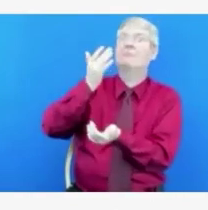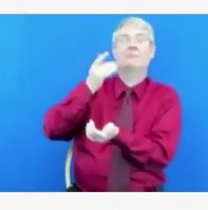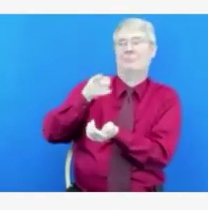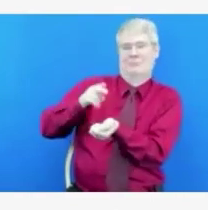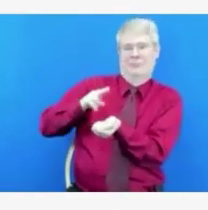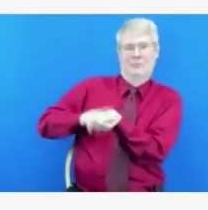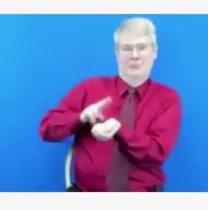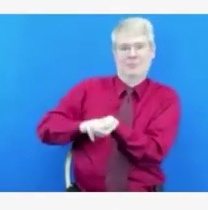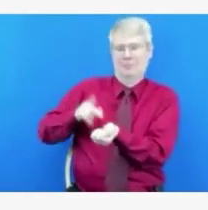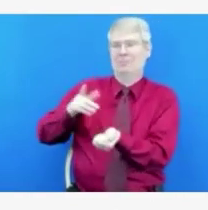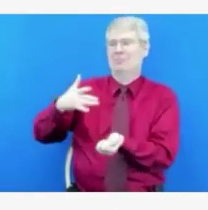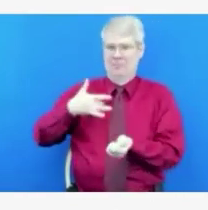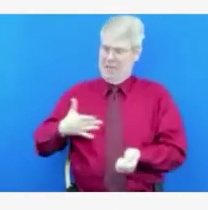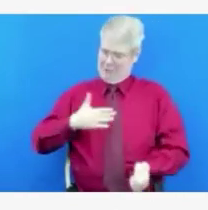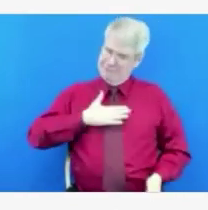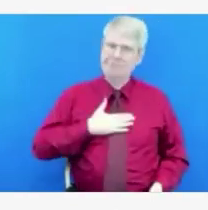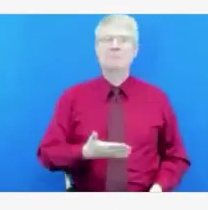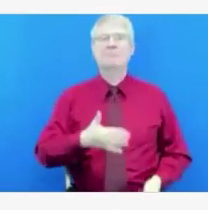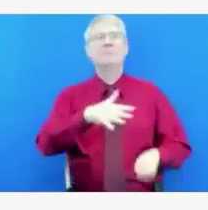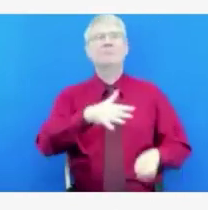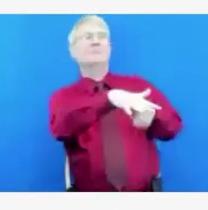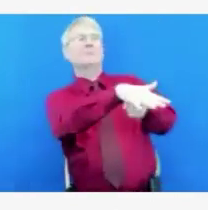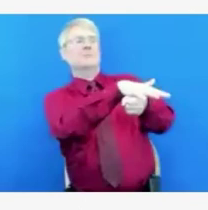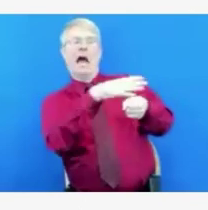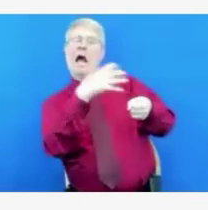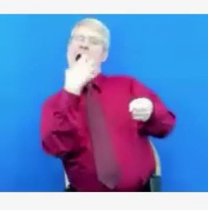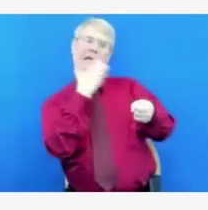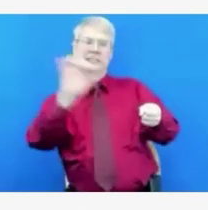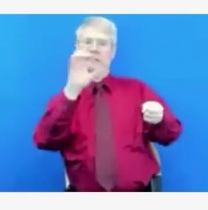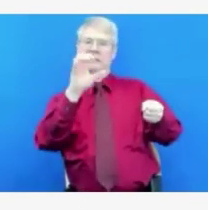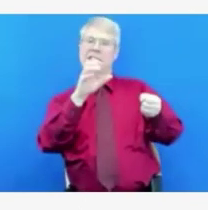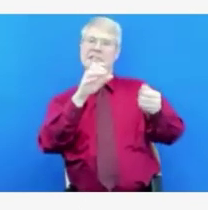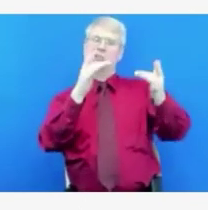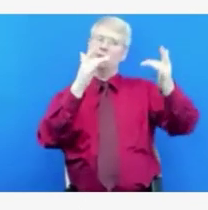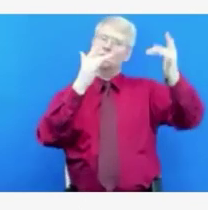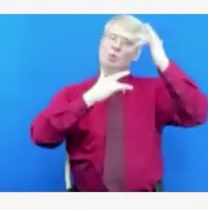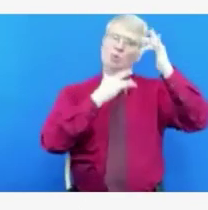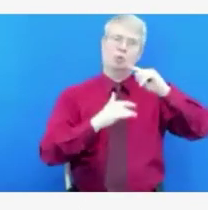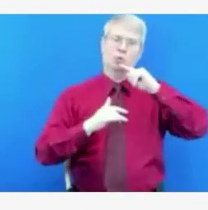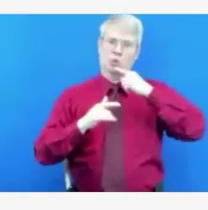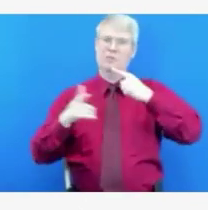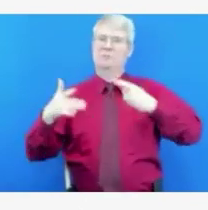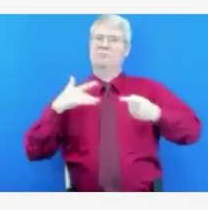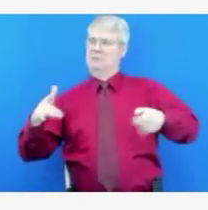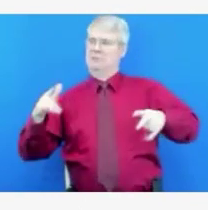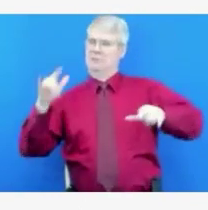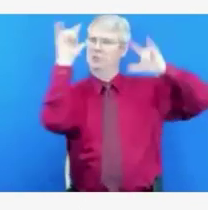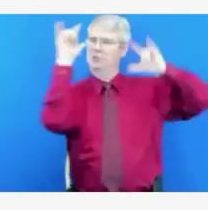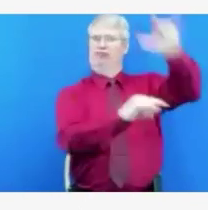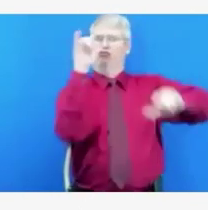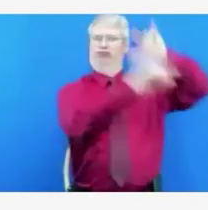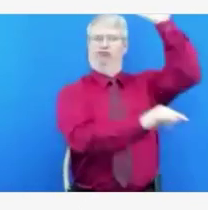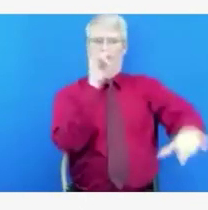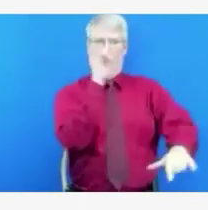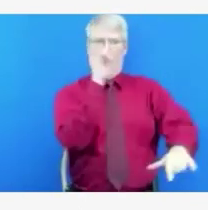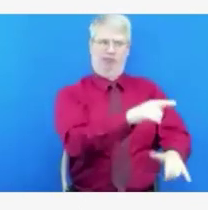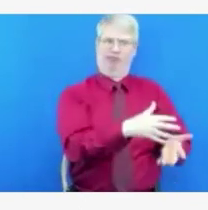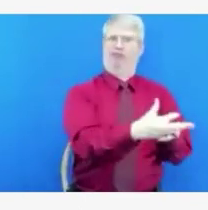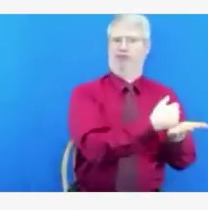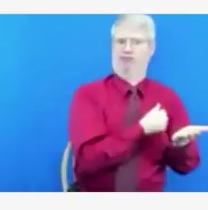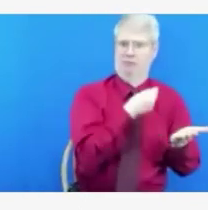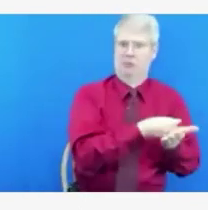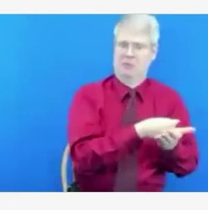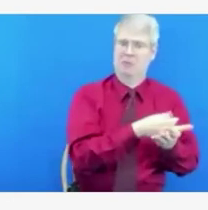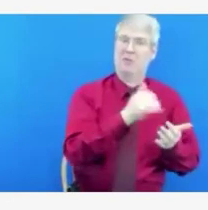sufficient at present time. Great. Thank you, everybody. All right. Before we move on to the next question, I want to point